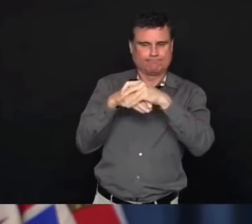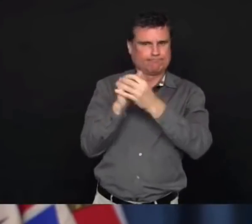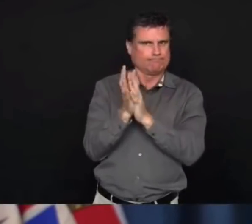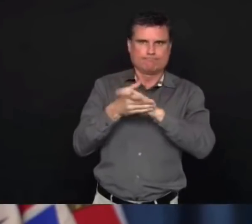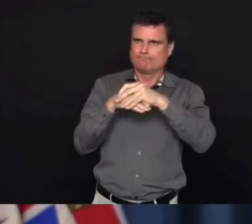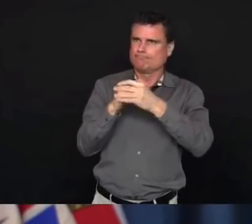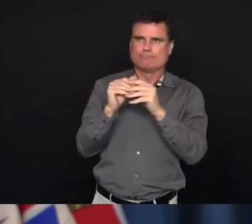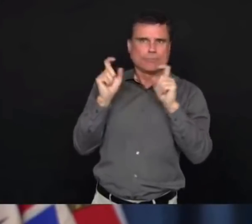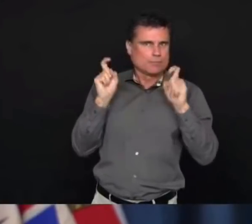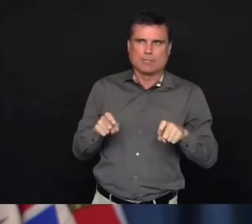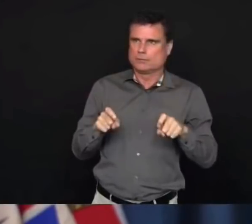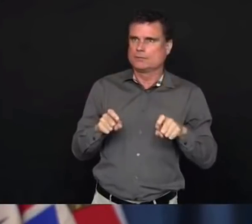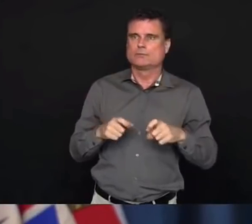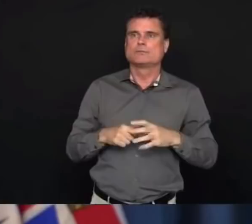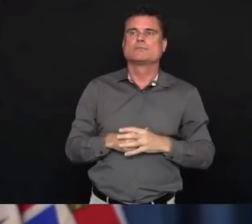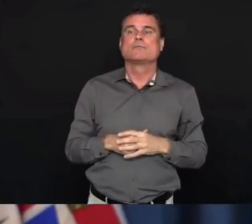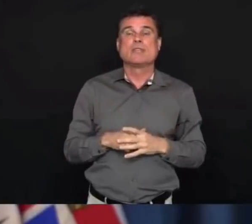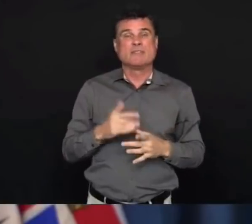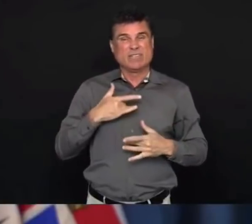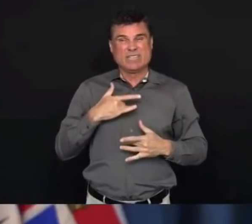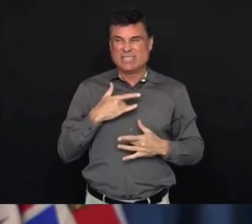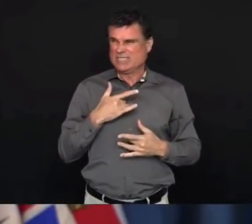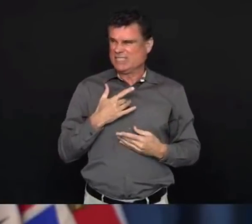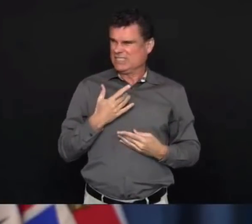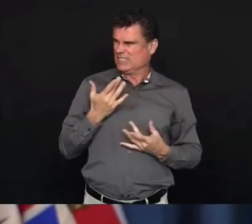not the rules this weekend.